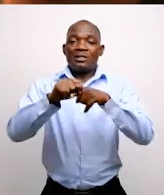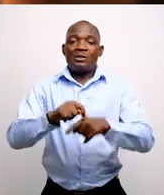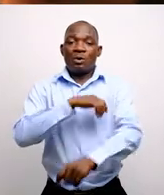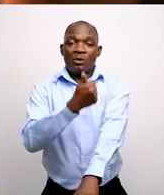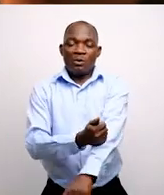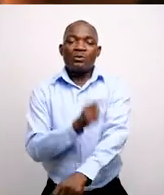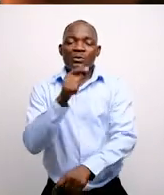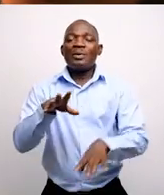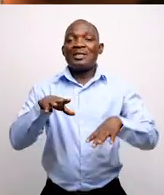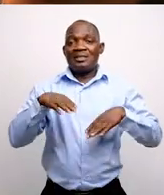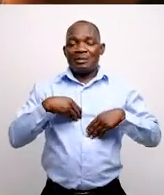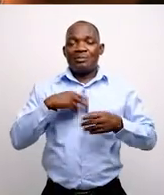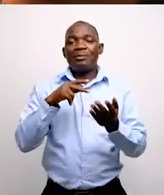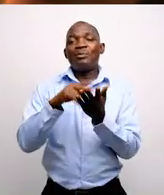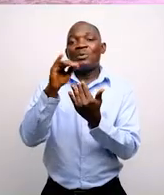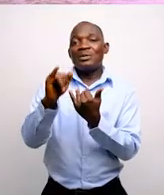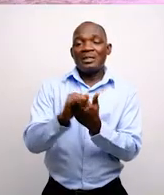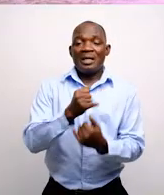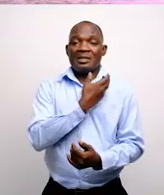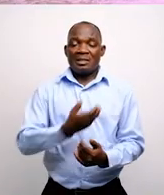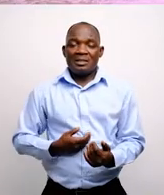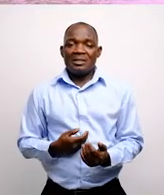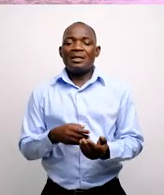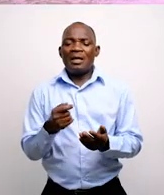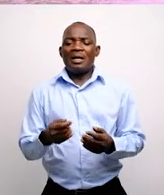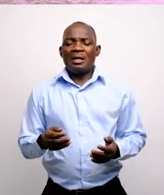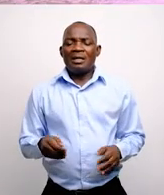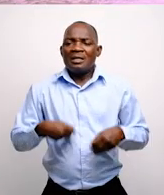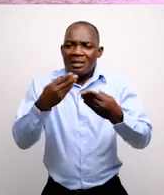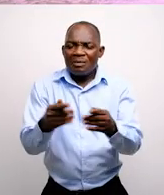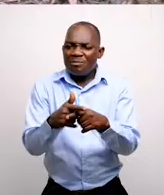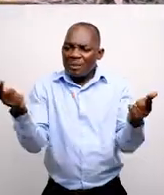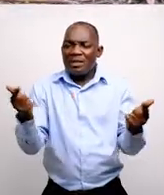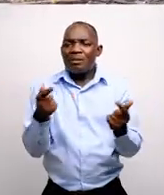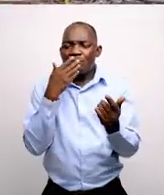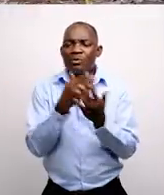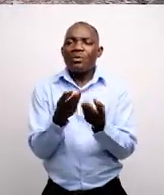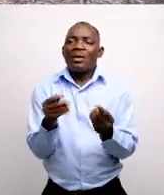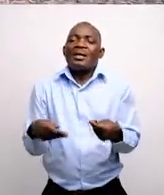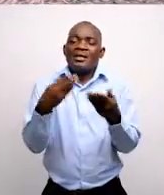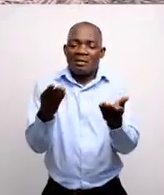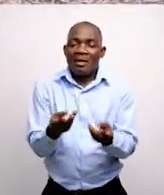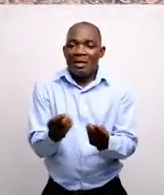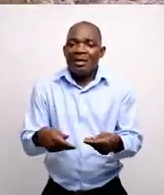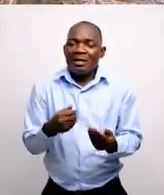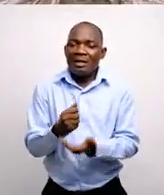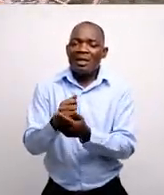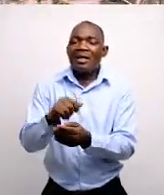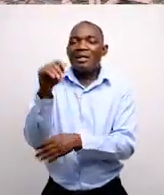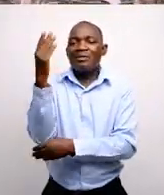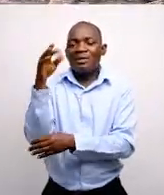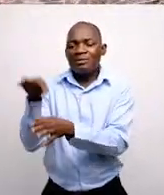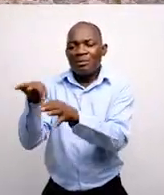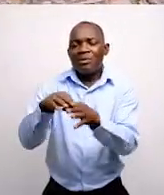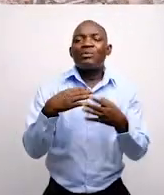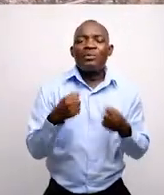we the traditional authorities accepted the initiative. Our chief secured a degraded yet fertile land which has helped